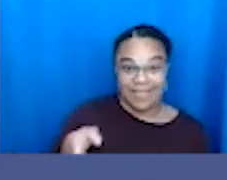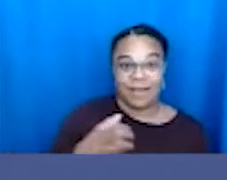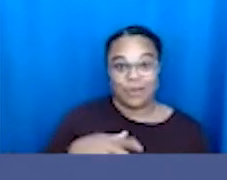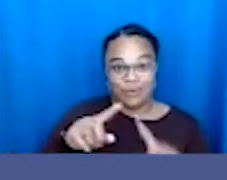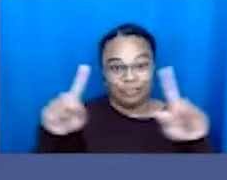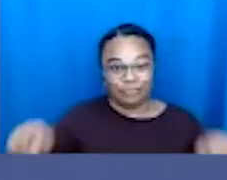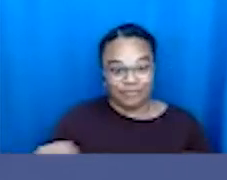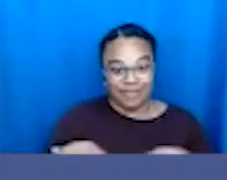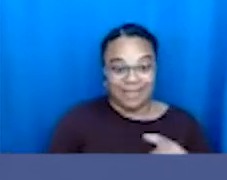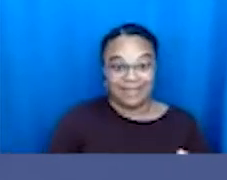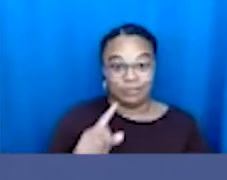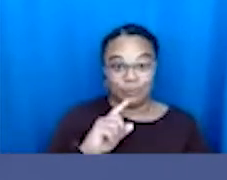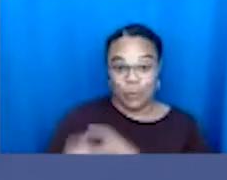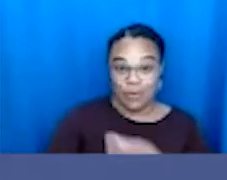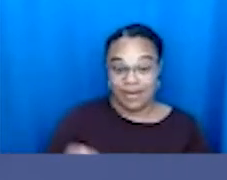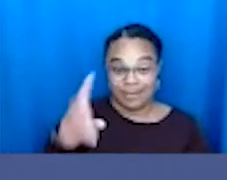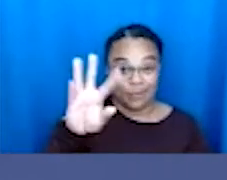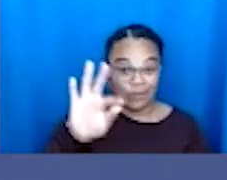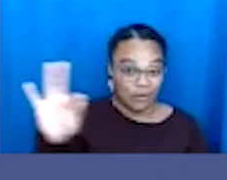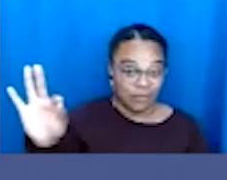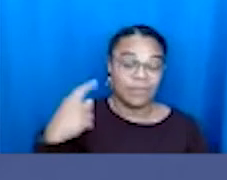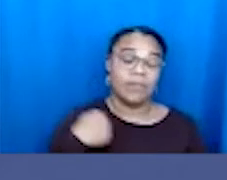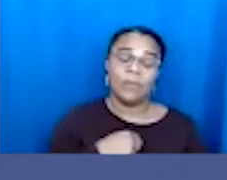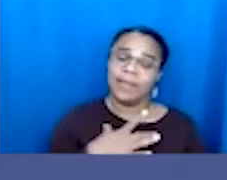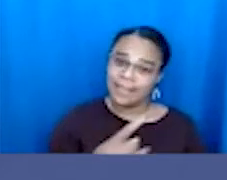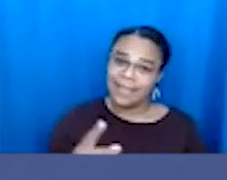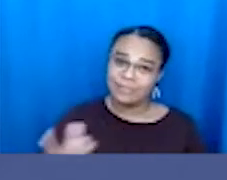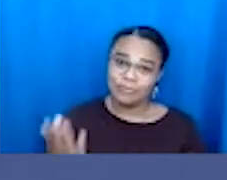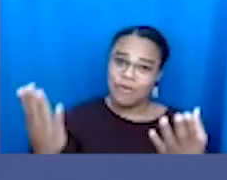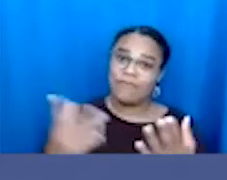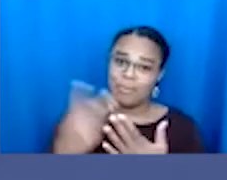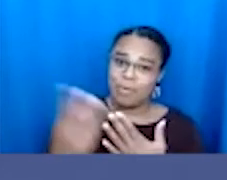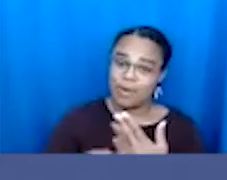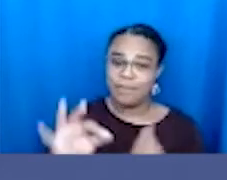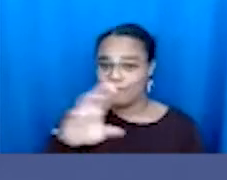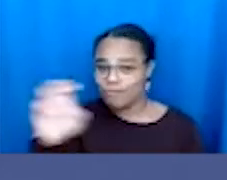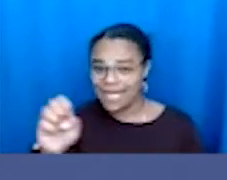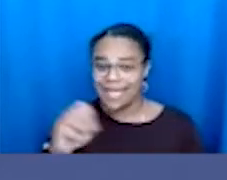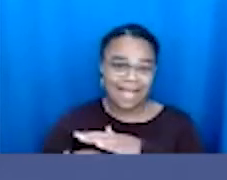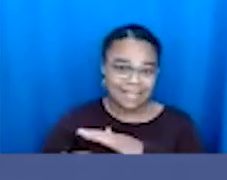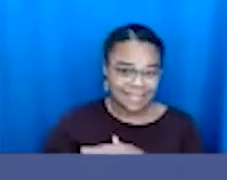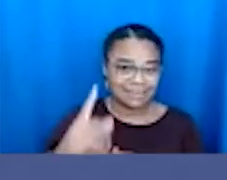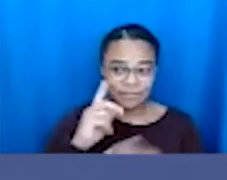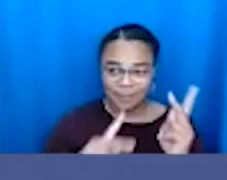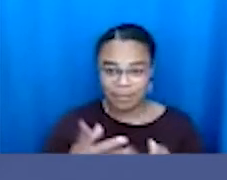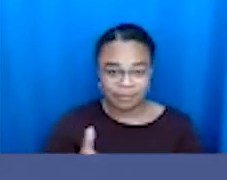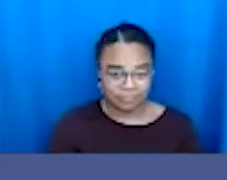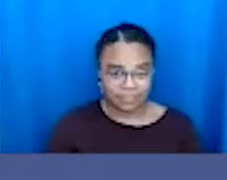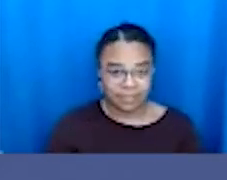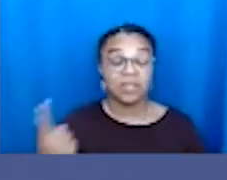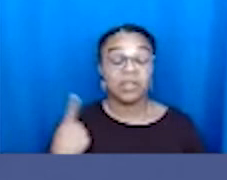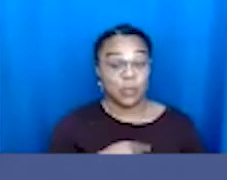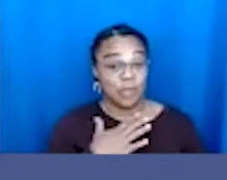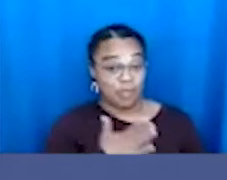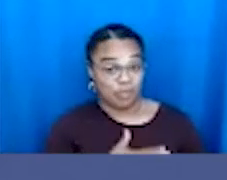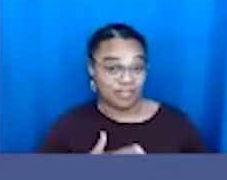to Woodhull. We really like to put programs like this on that are free and accessible to folks, and we would appreciate